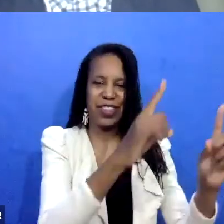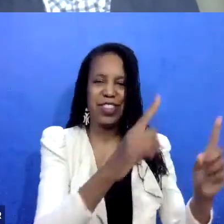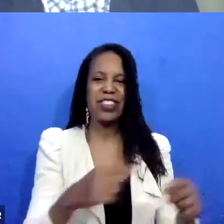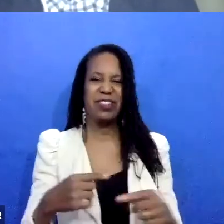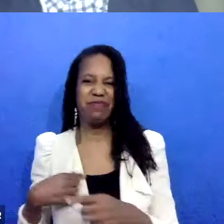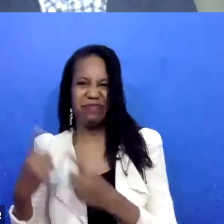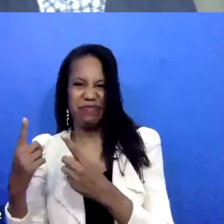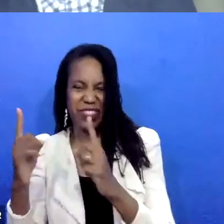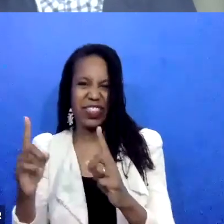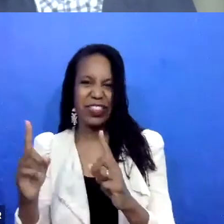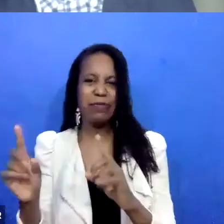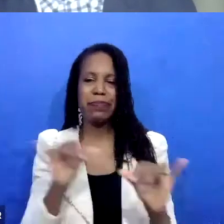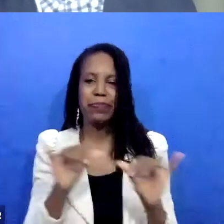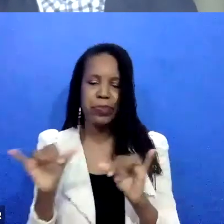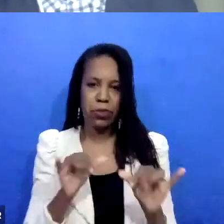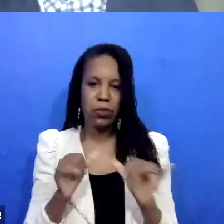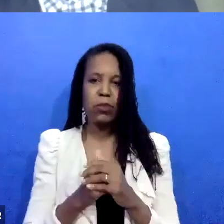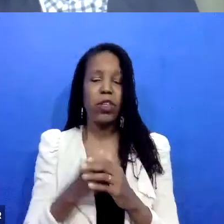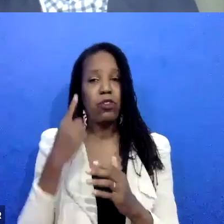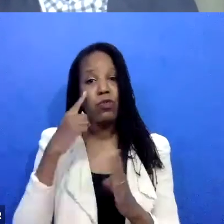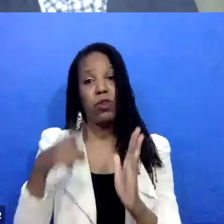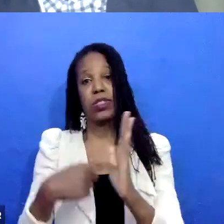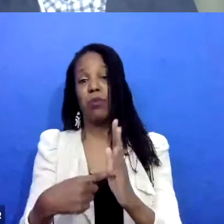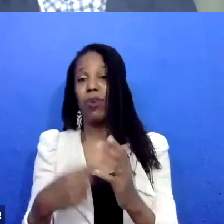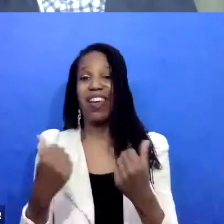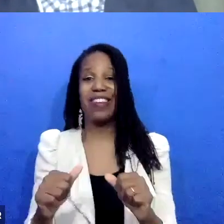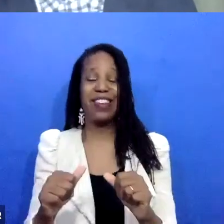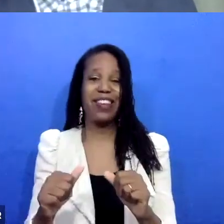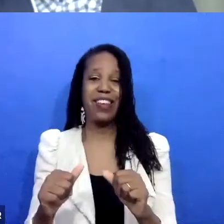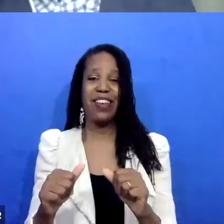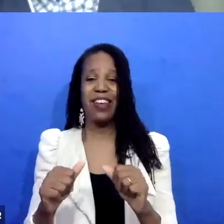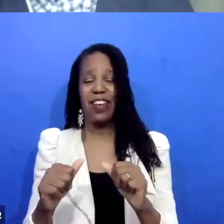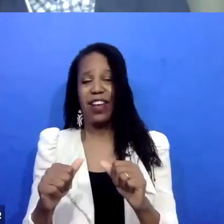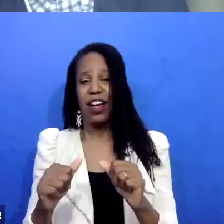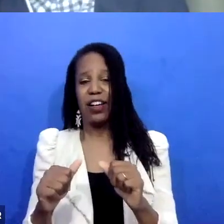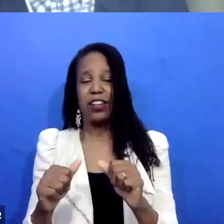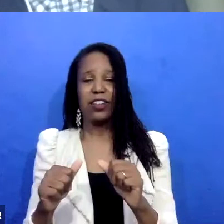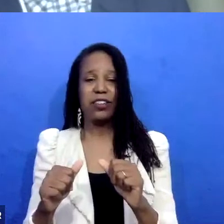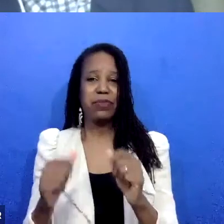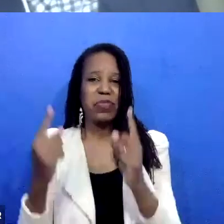and actually when we're just celebrating, you know, things as well. When circle becomes a part of your life,